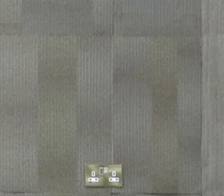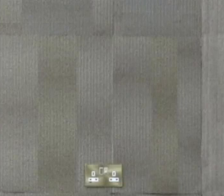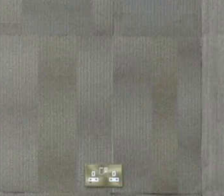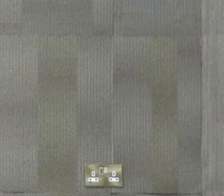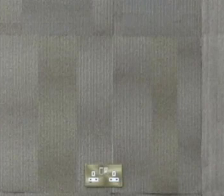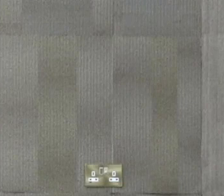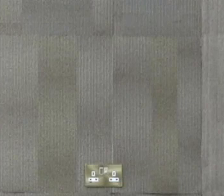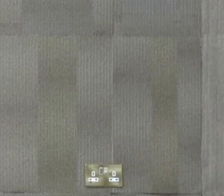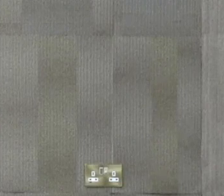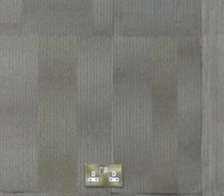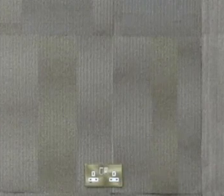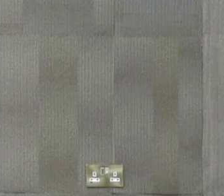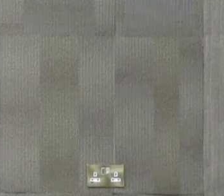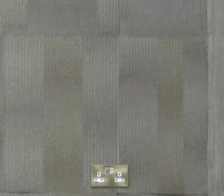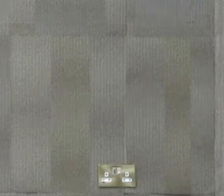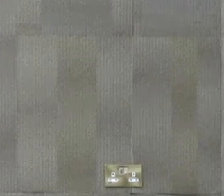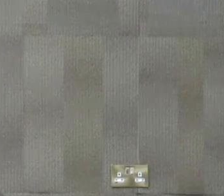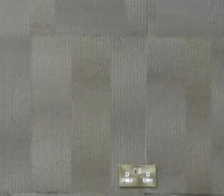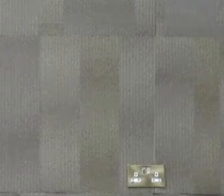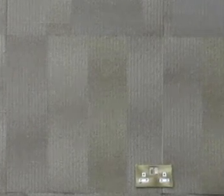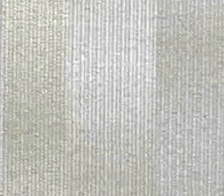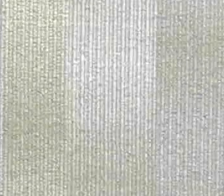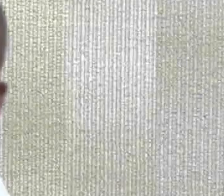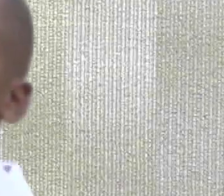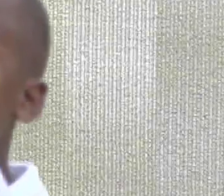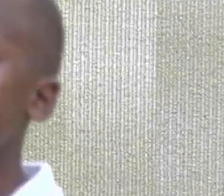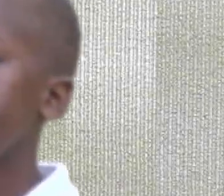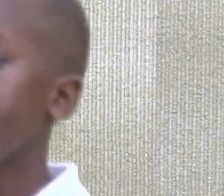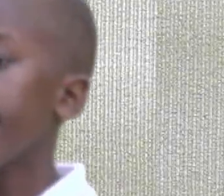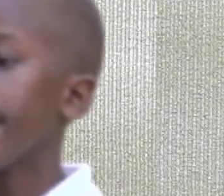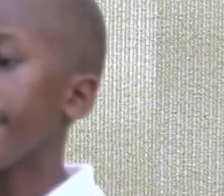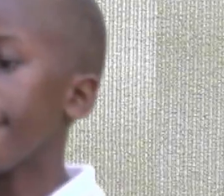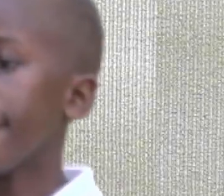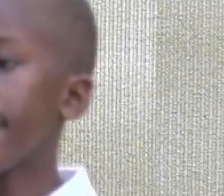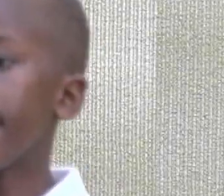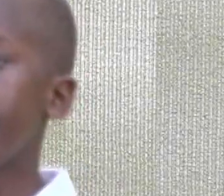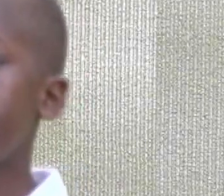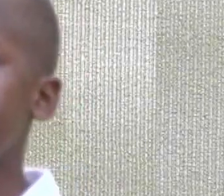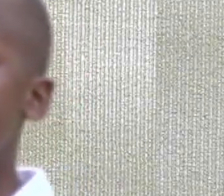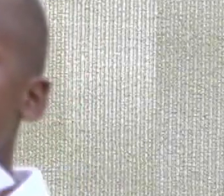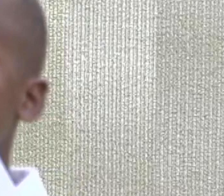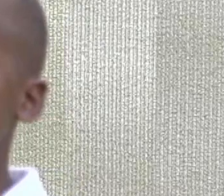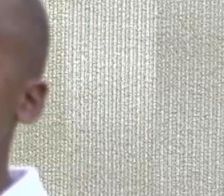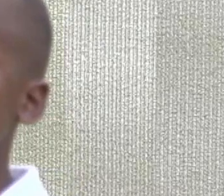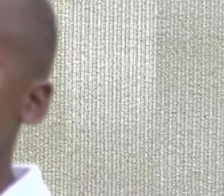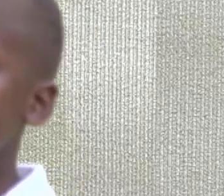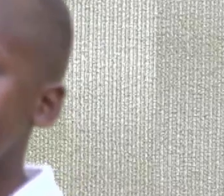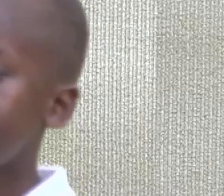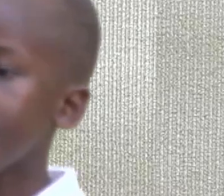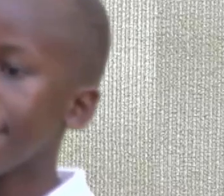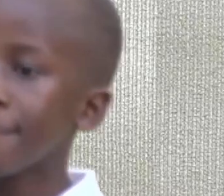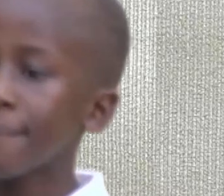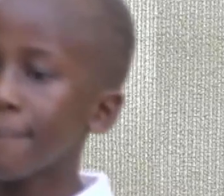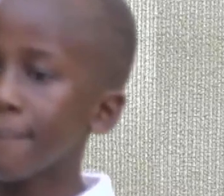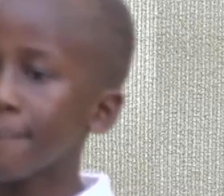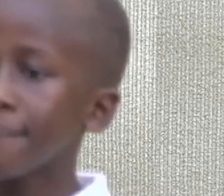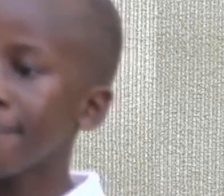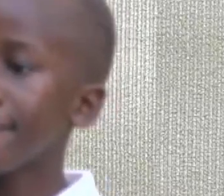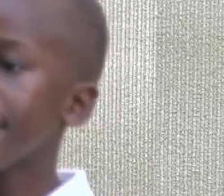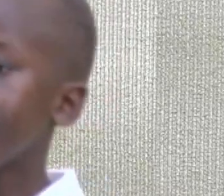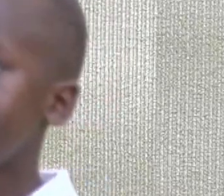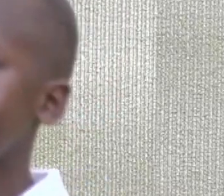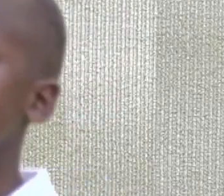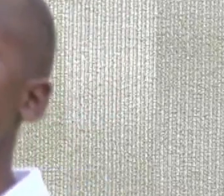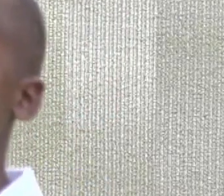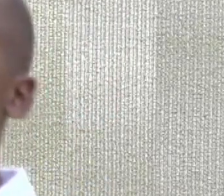beautiful name. His name is Melchizedek. Isn't it nice? I hope you know what your name means.